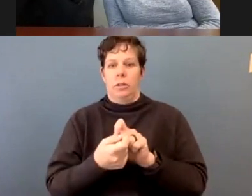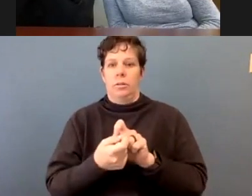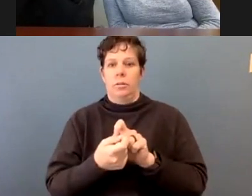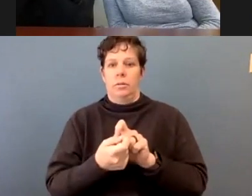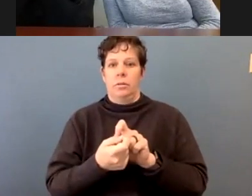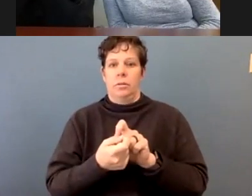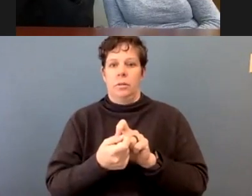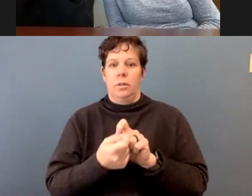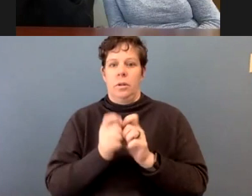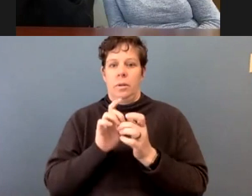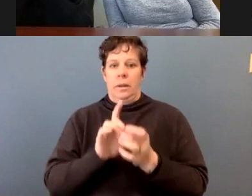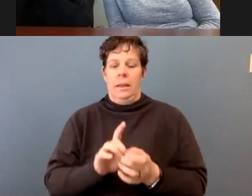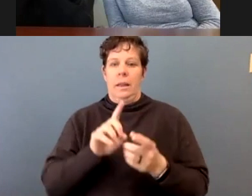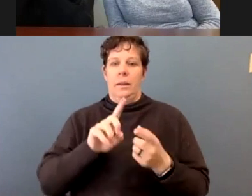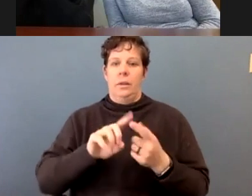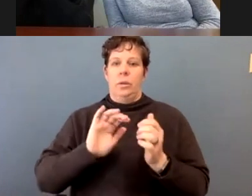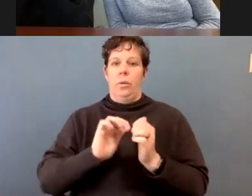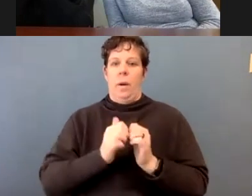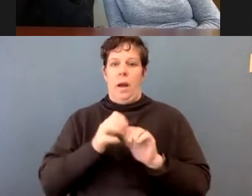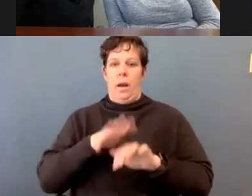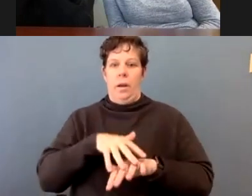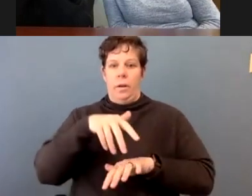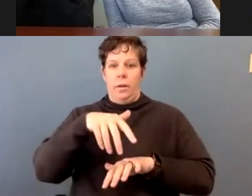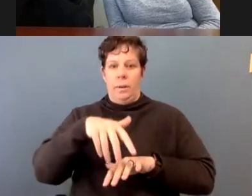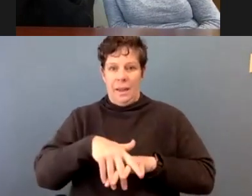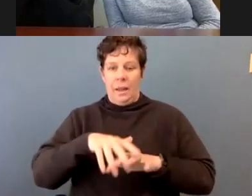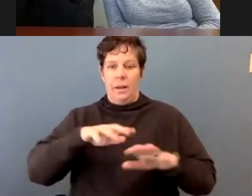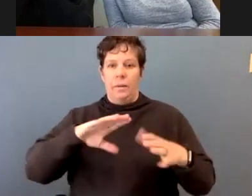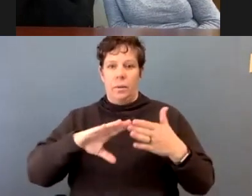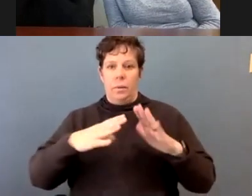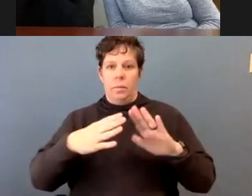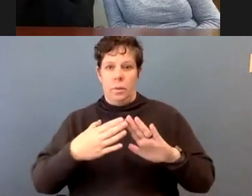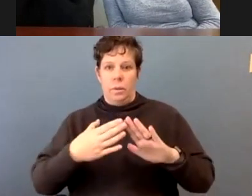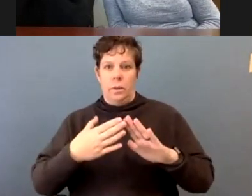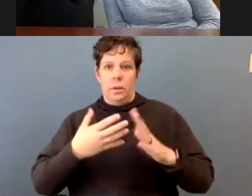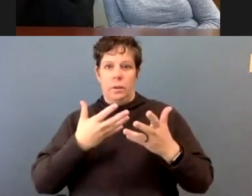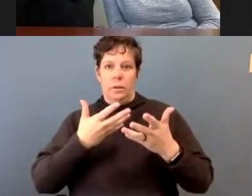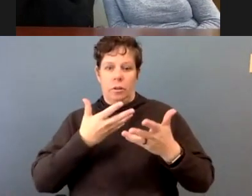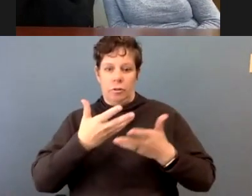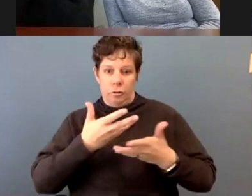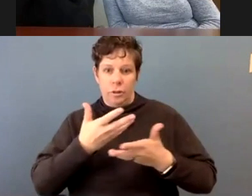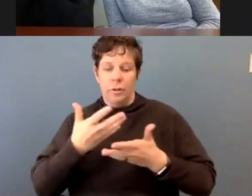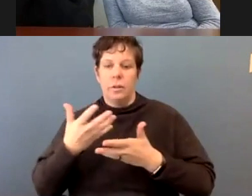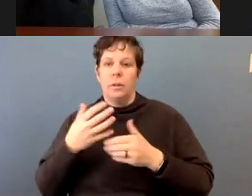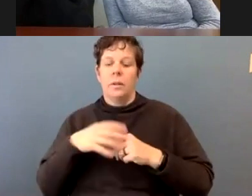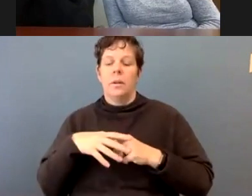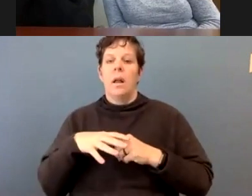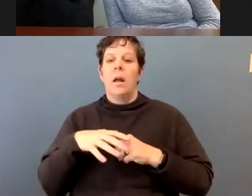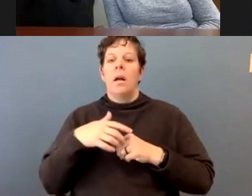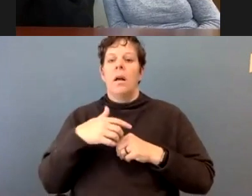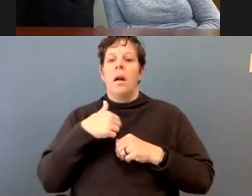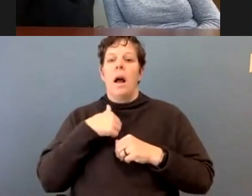that Native people are treated. And I've listened to some of you talk about